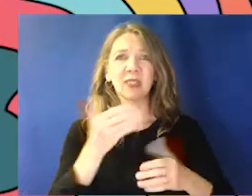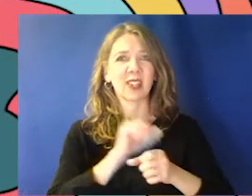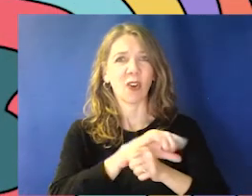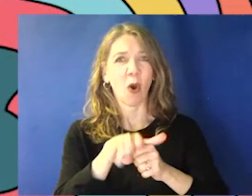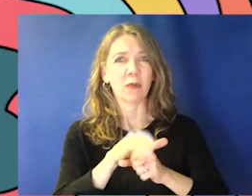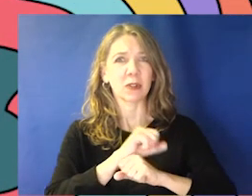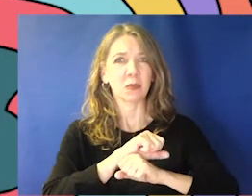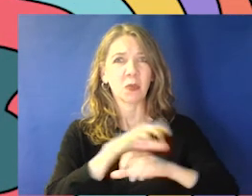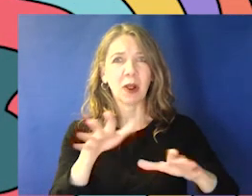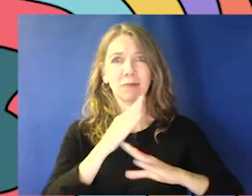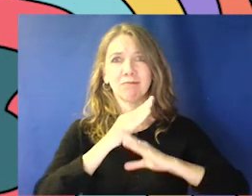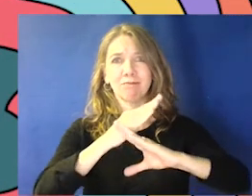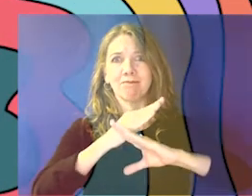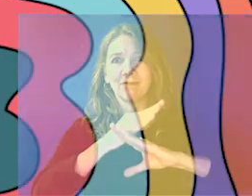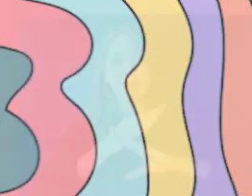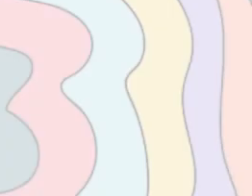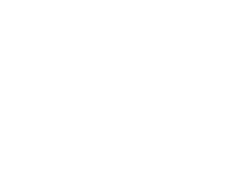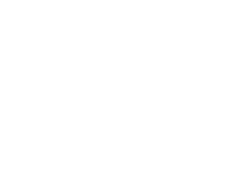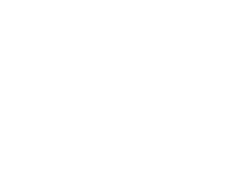stop the spread.